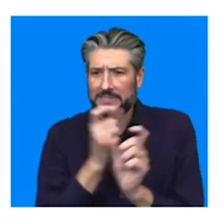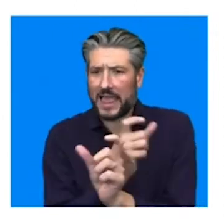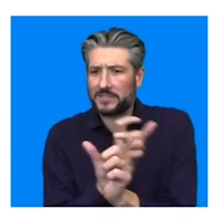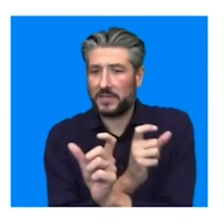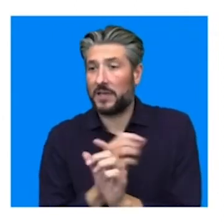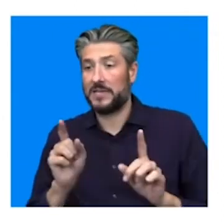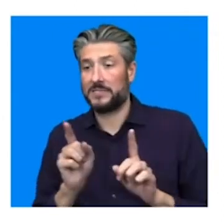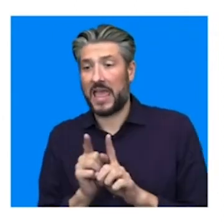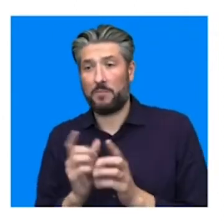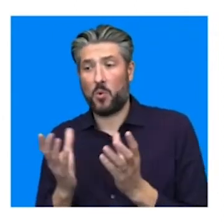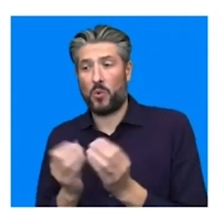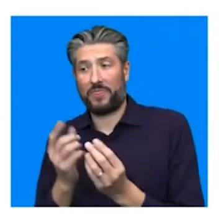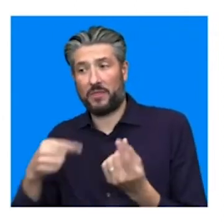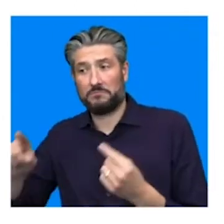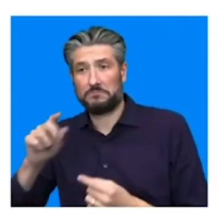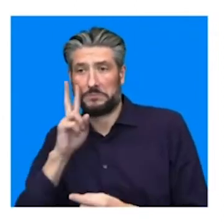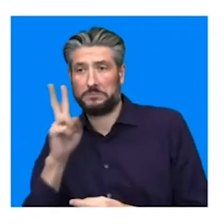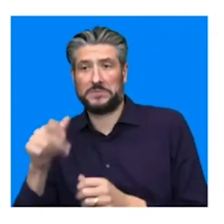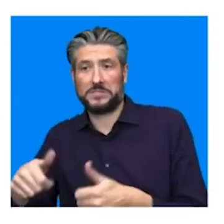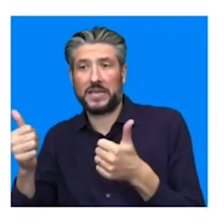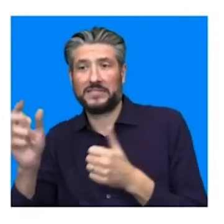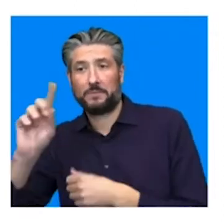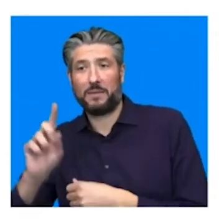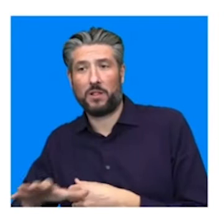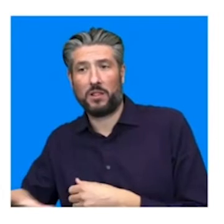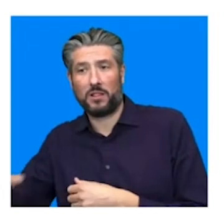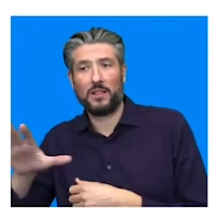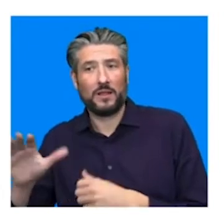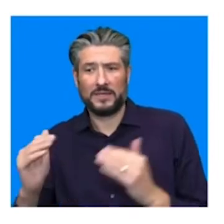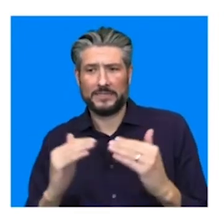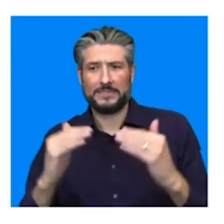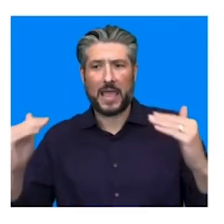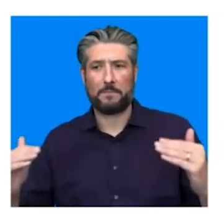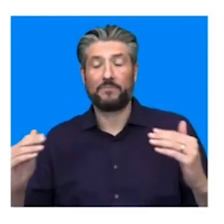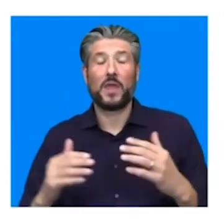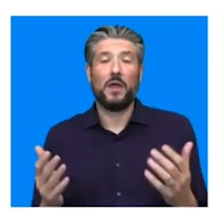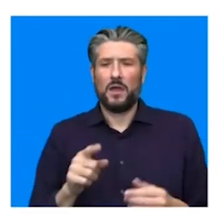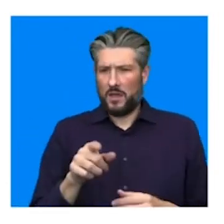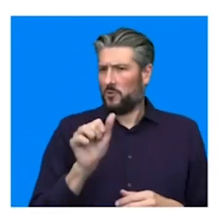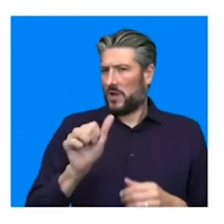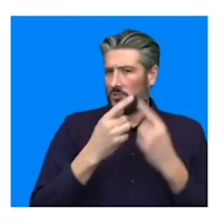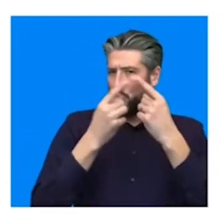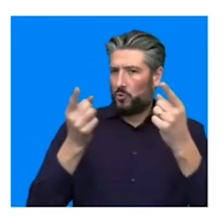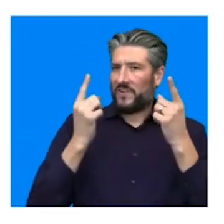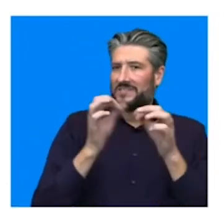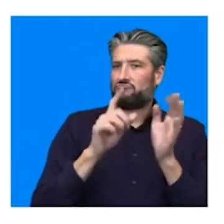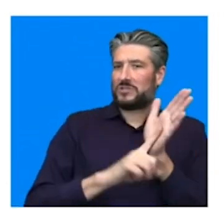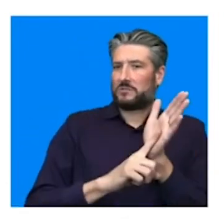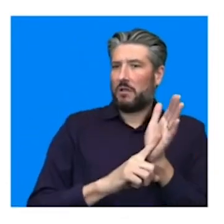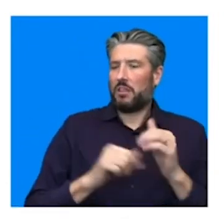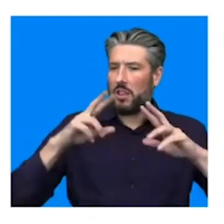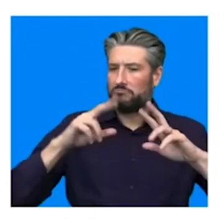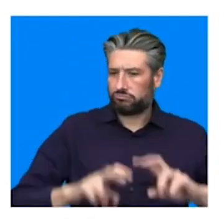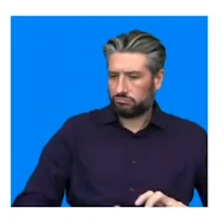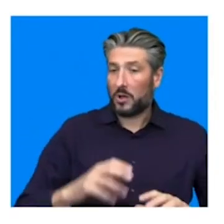Which university was it? University of Bristol. Yes, indeed. They did a study where they wanted to find out the